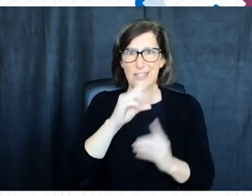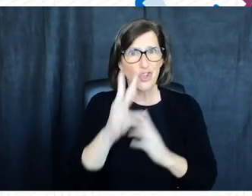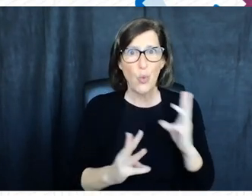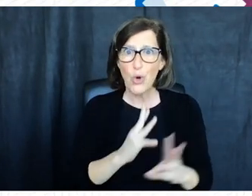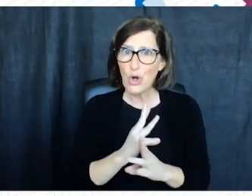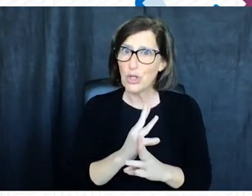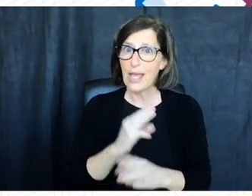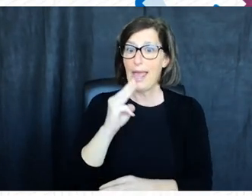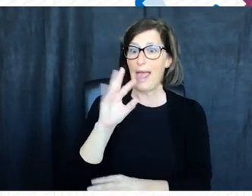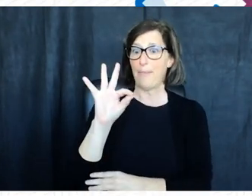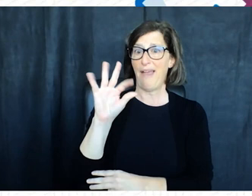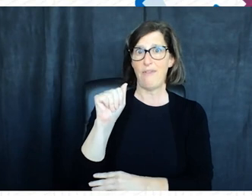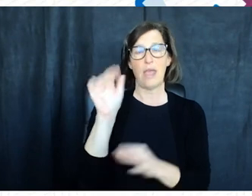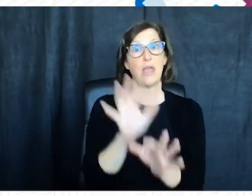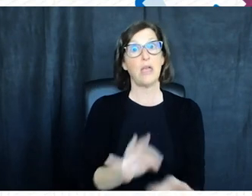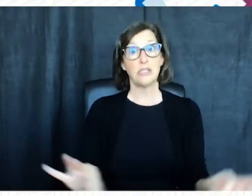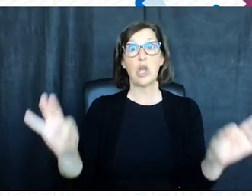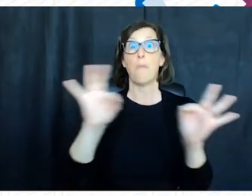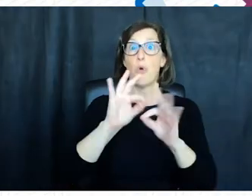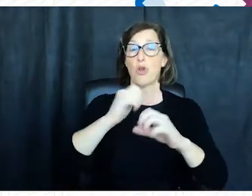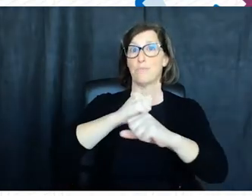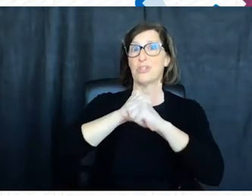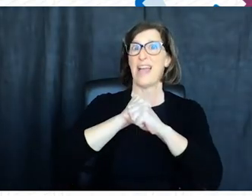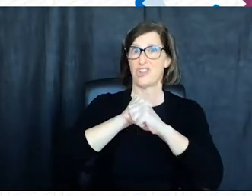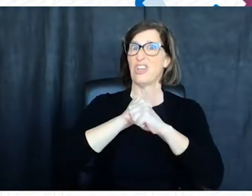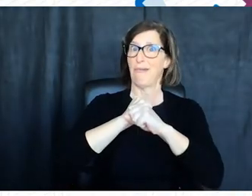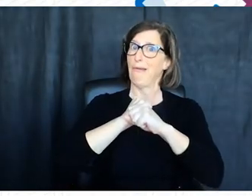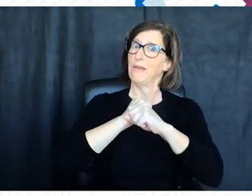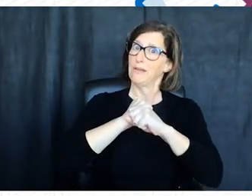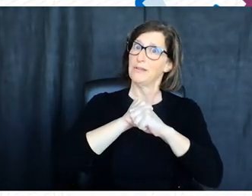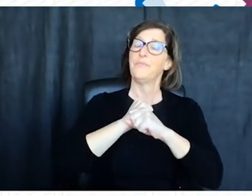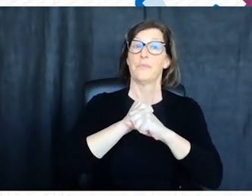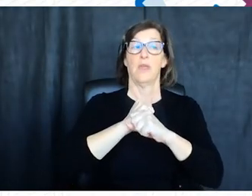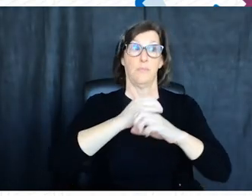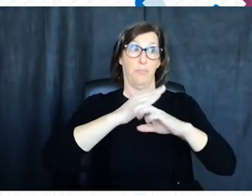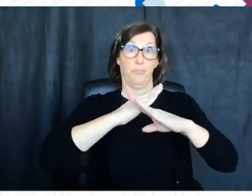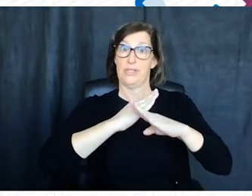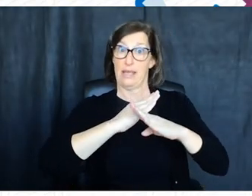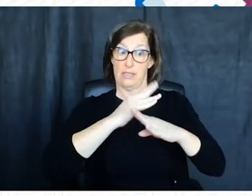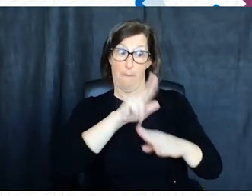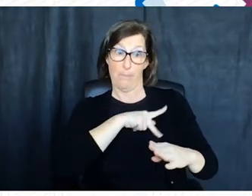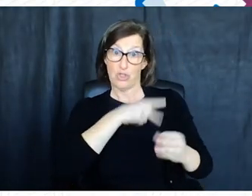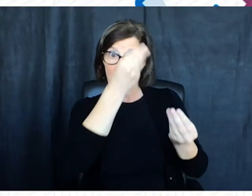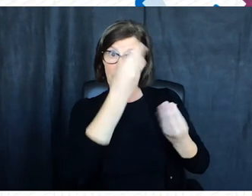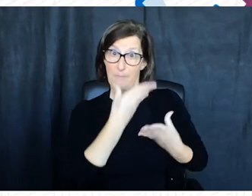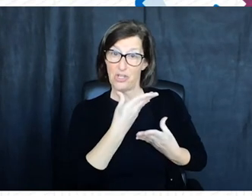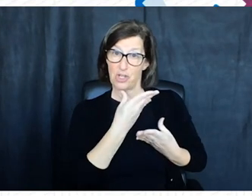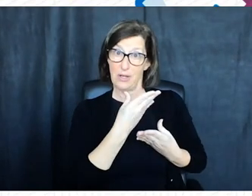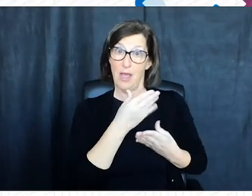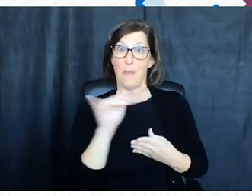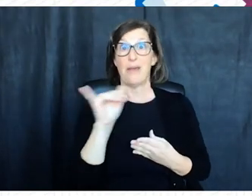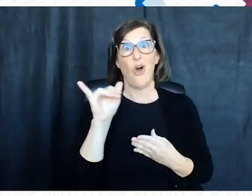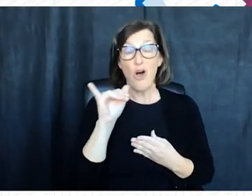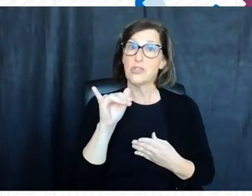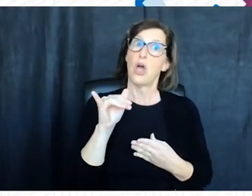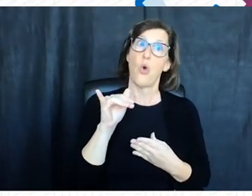in this regard mfa becomes an essential shield against those malicious acts protecting not only our personal information but